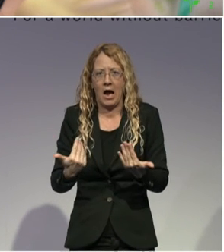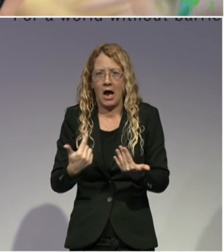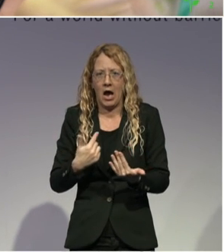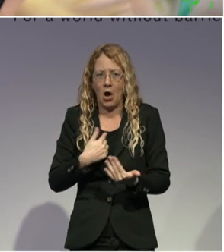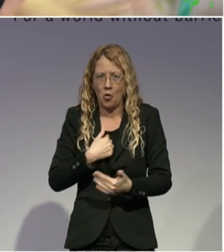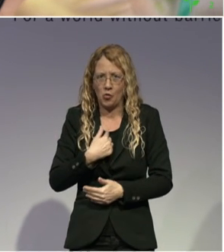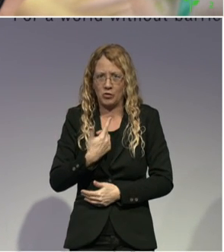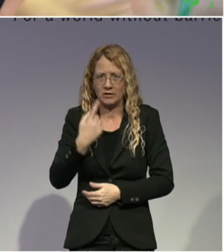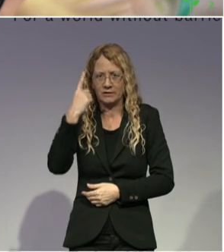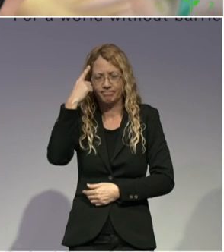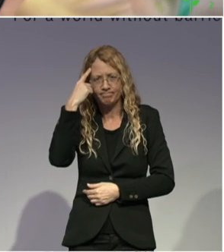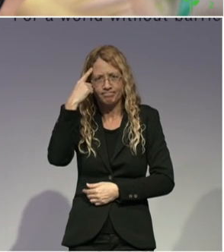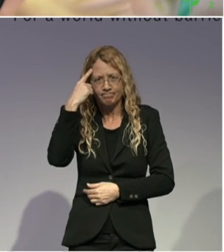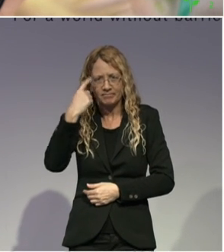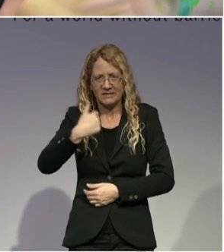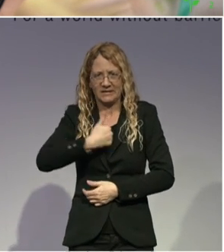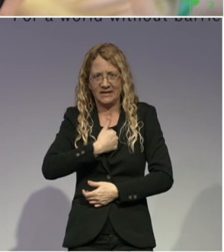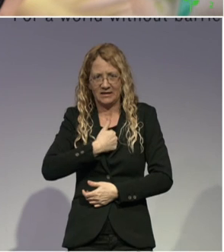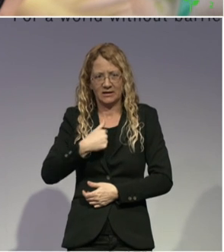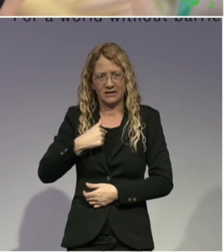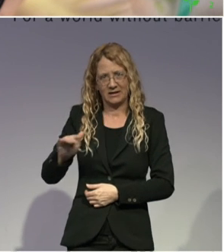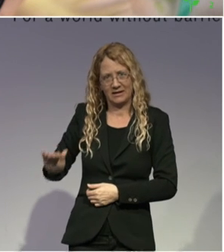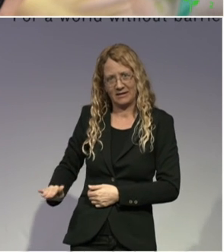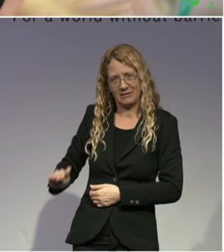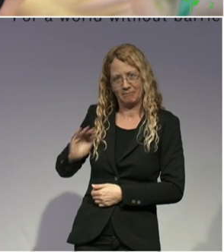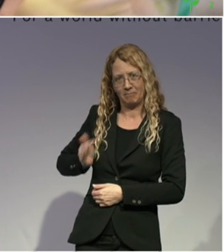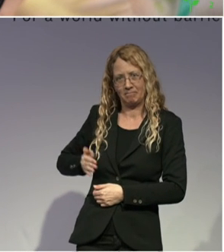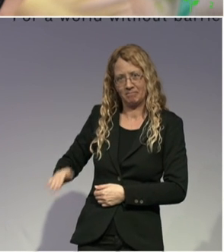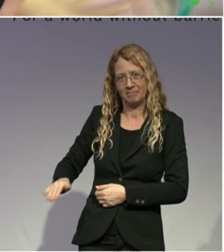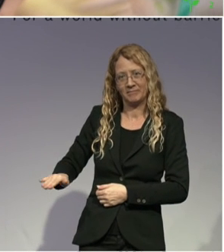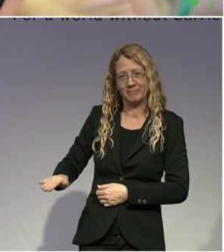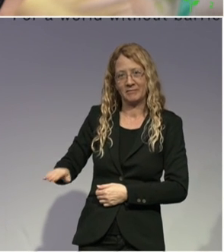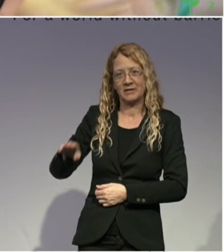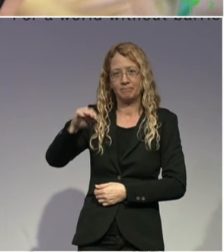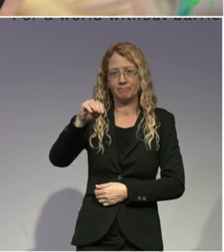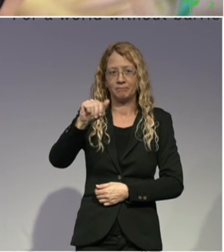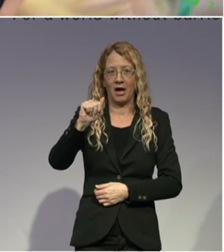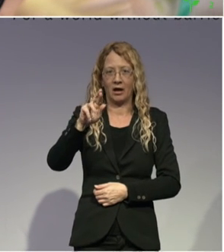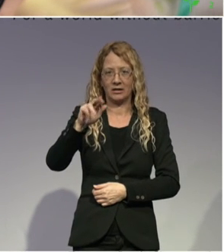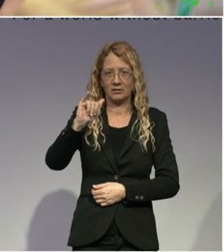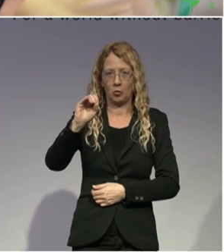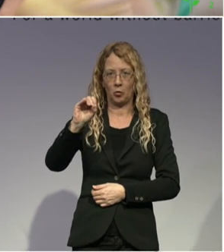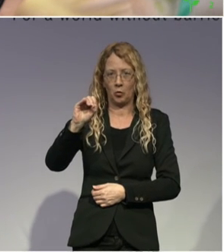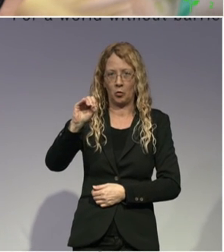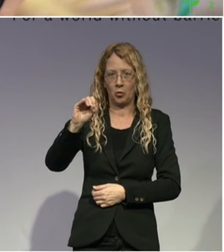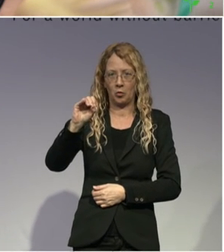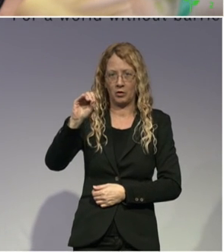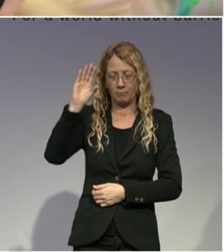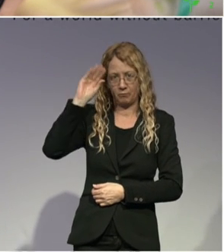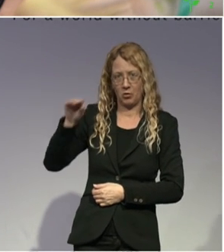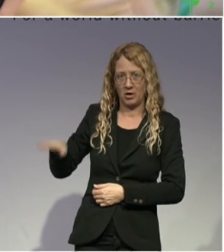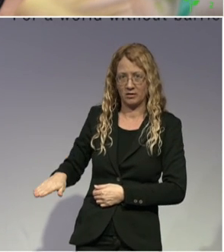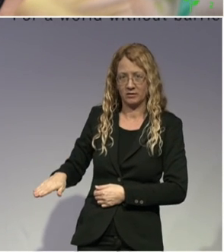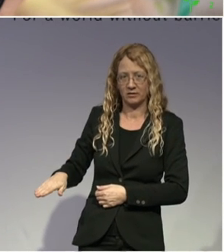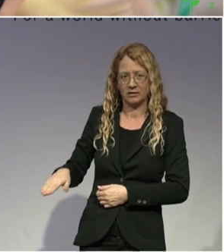I had a pretty tough pregnancy, but when Mario was born in 2011, he got the right